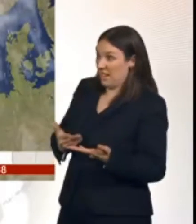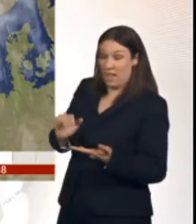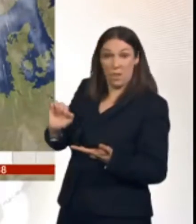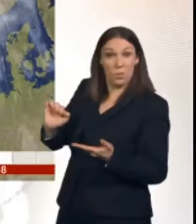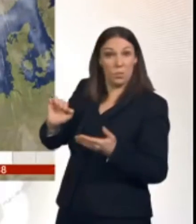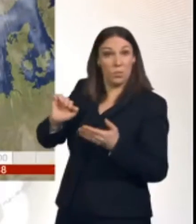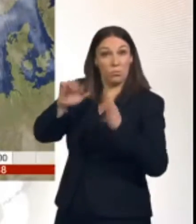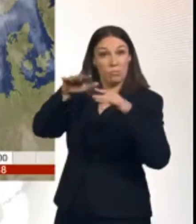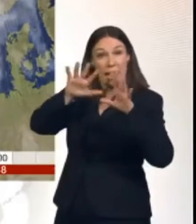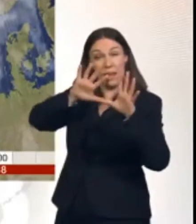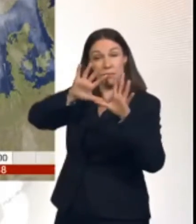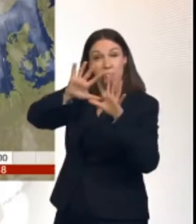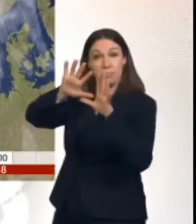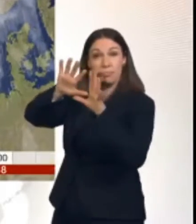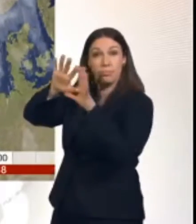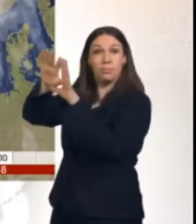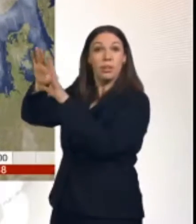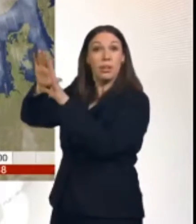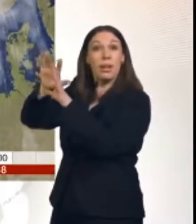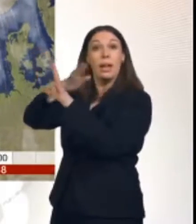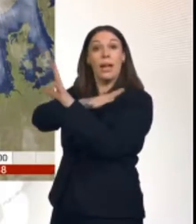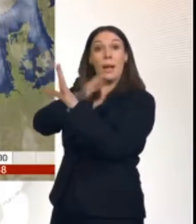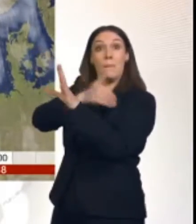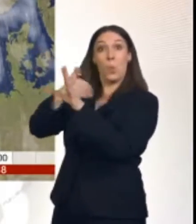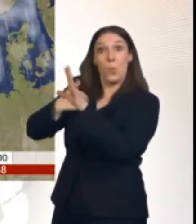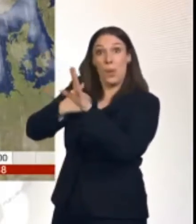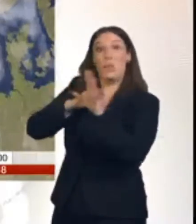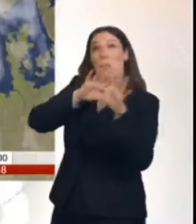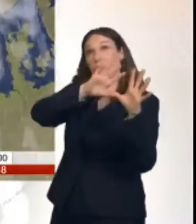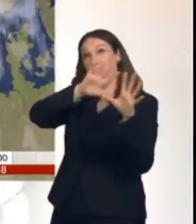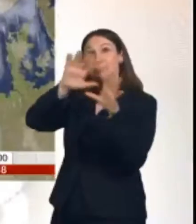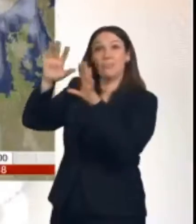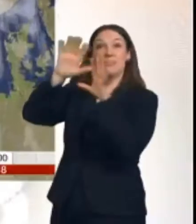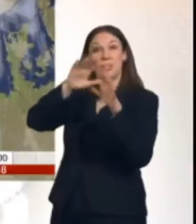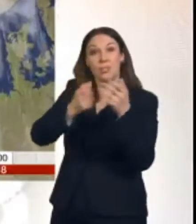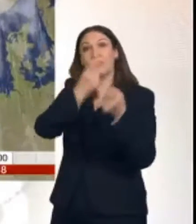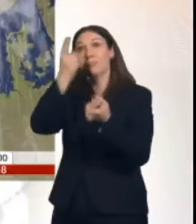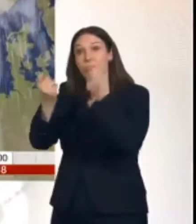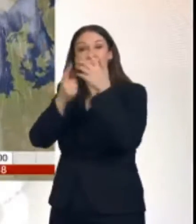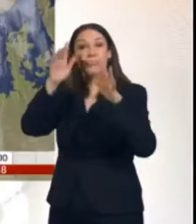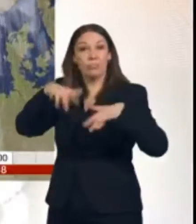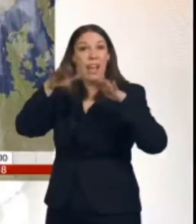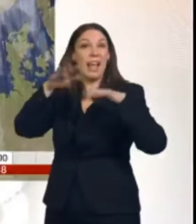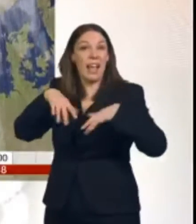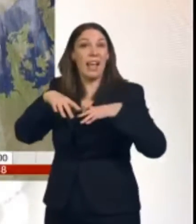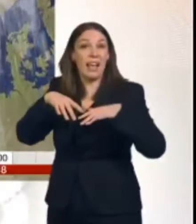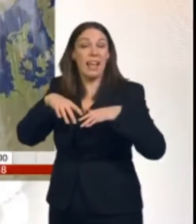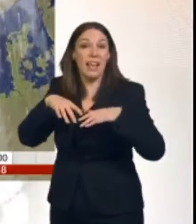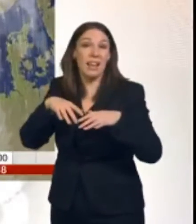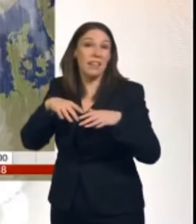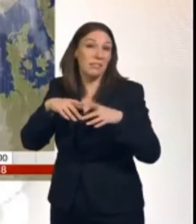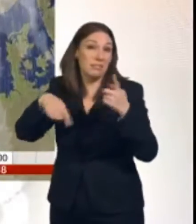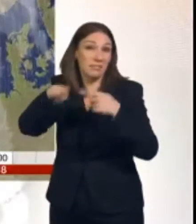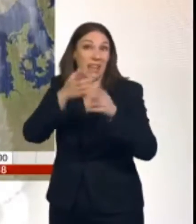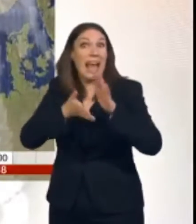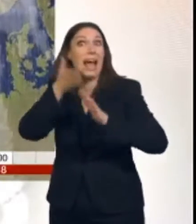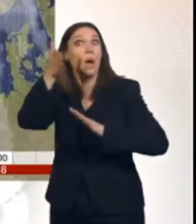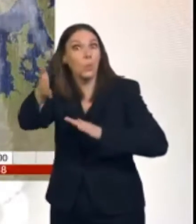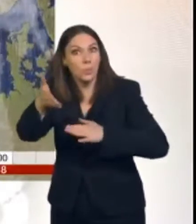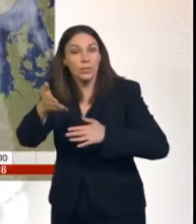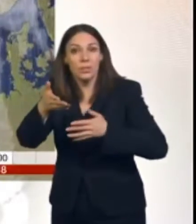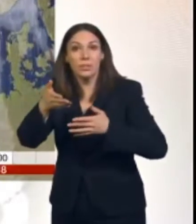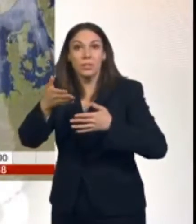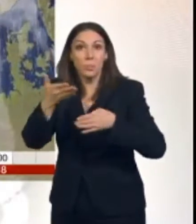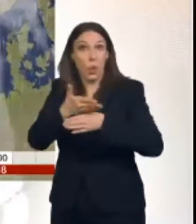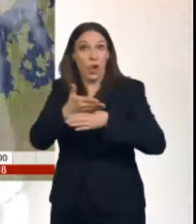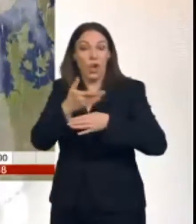across the rest of the country through this morning. So I can't guarantee you'll stay dry for the morning commute. You're more likely to get a little bit damp at times. But heavier rain